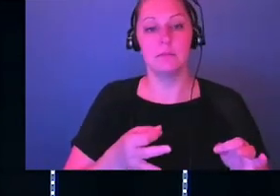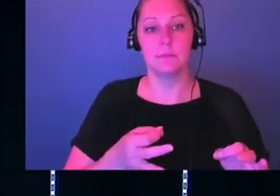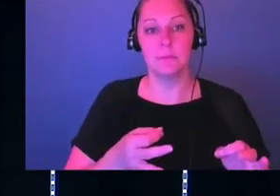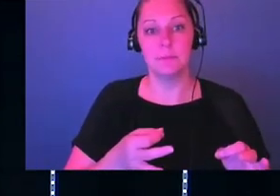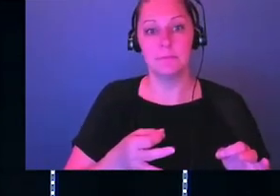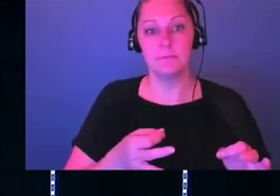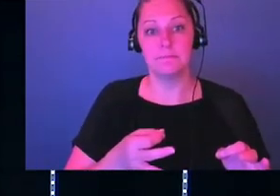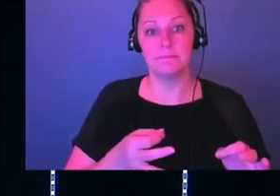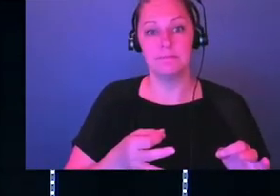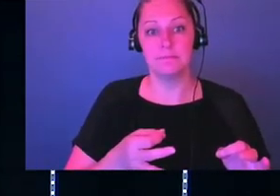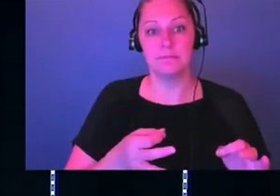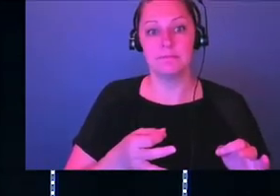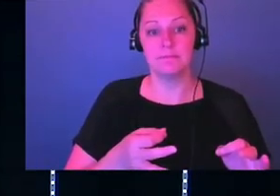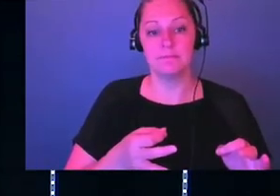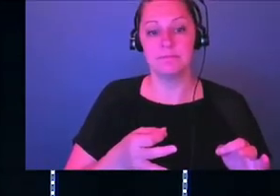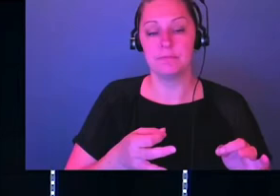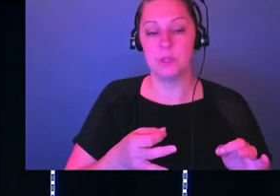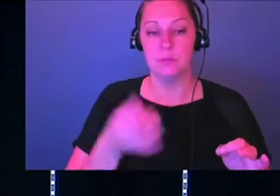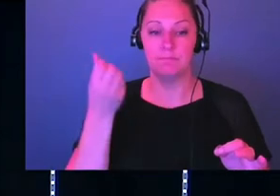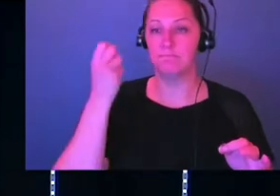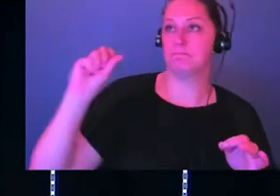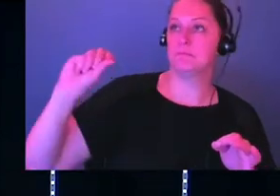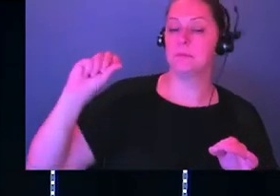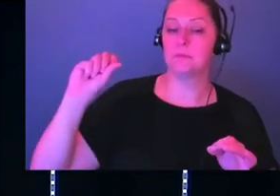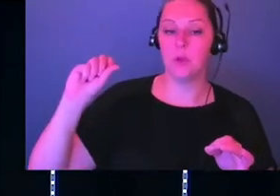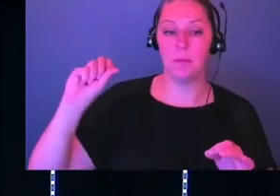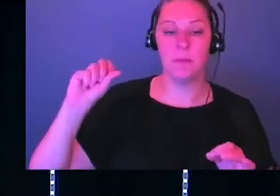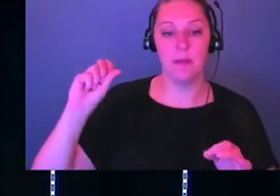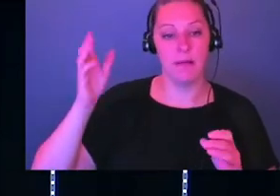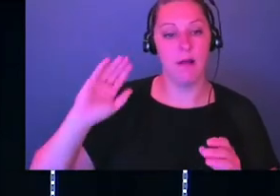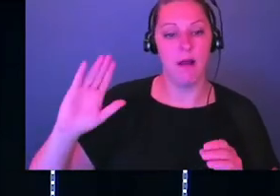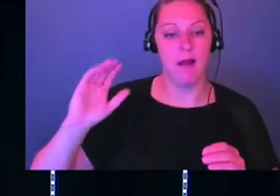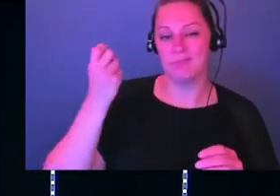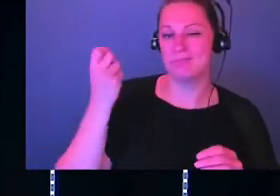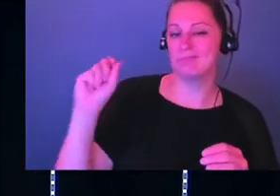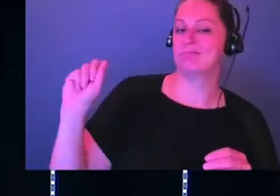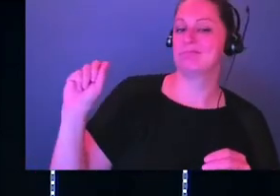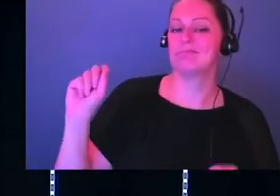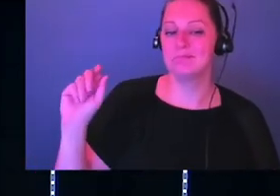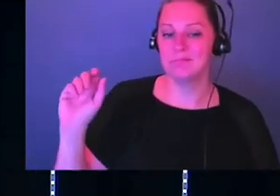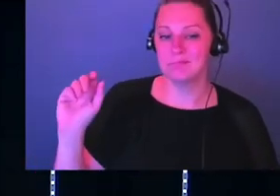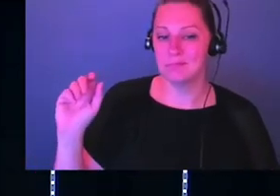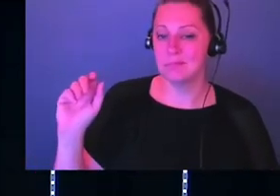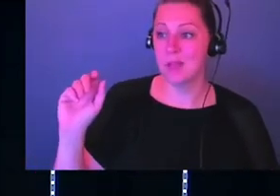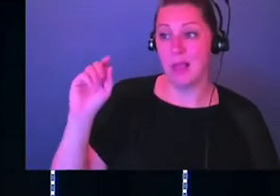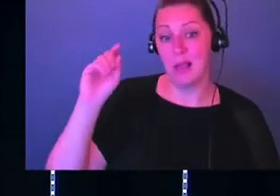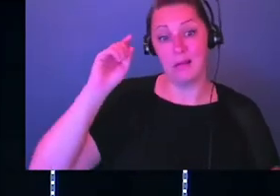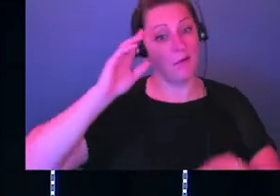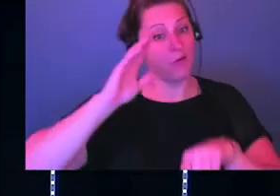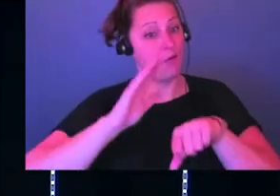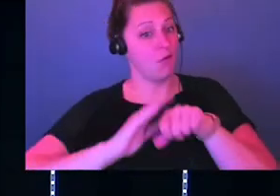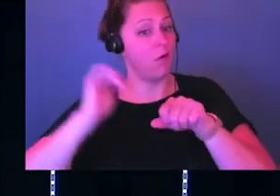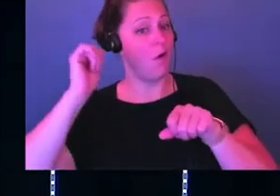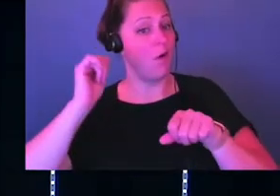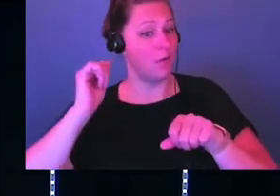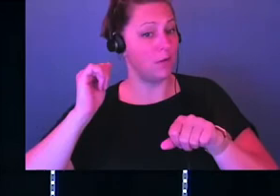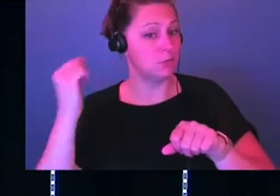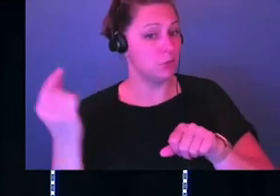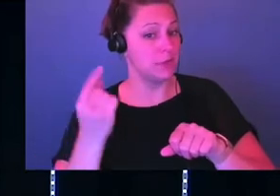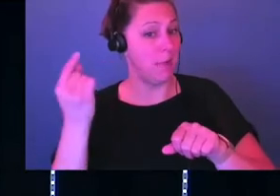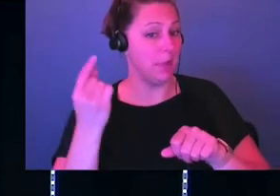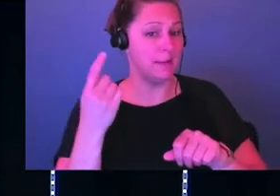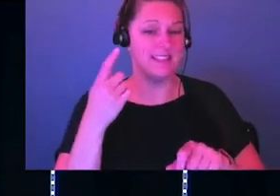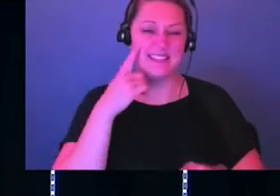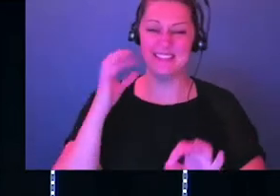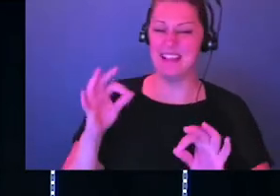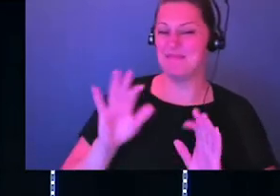disobey God. Okay. He has done something against God's will, not what God had called him to do or do things. He gave his sacrifice in a way that